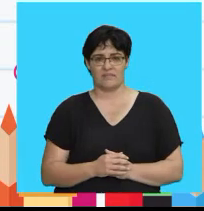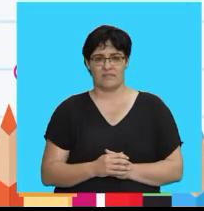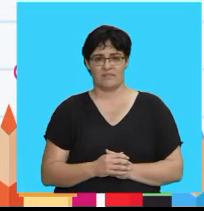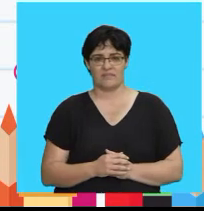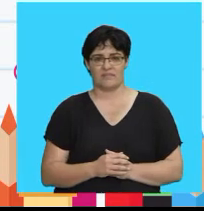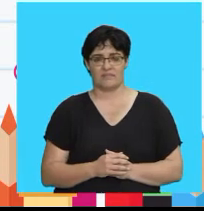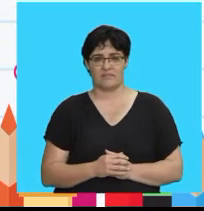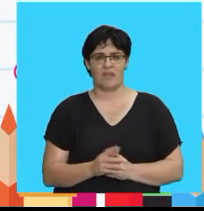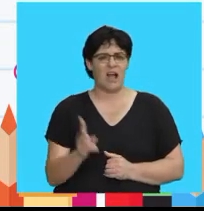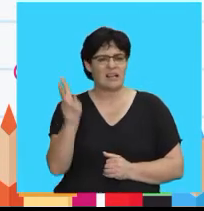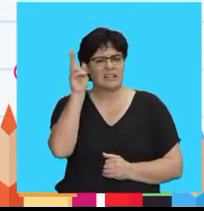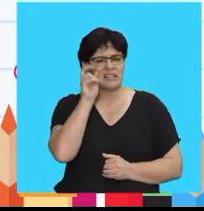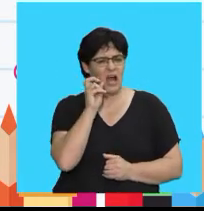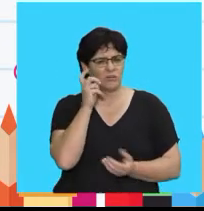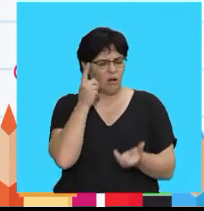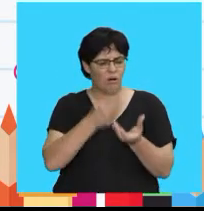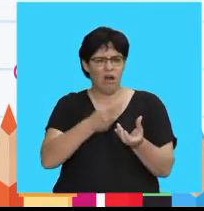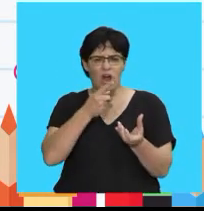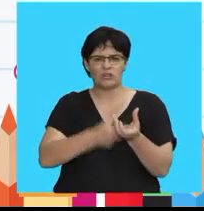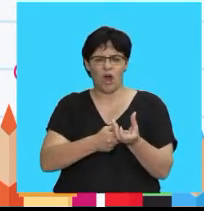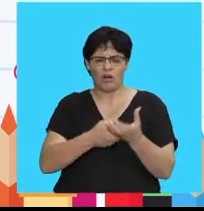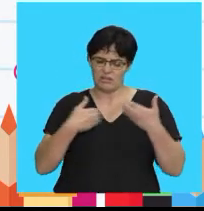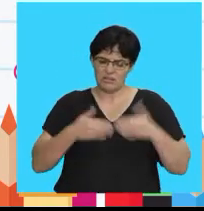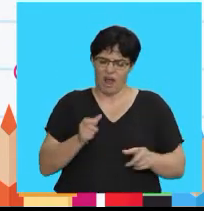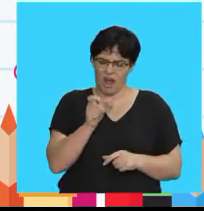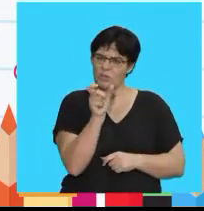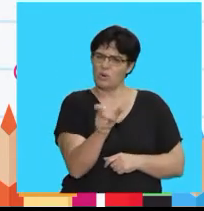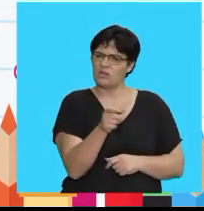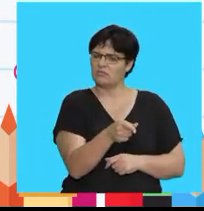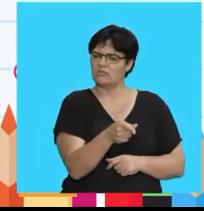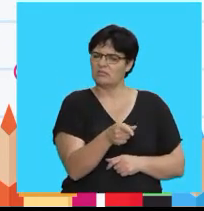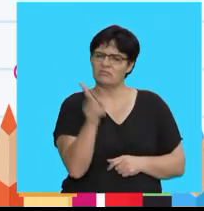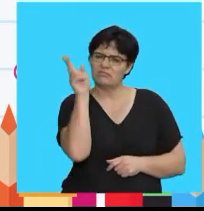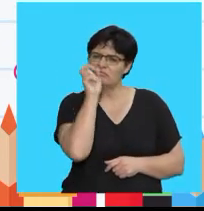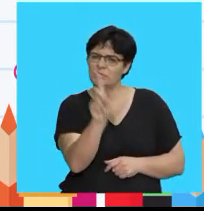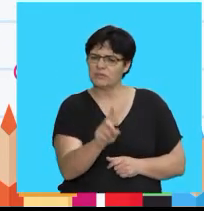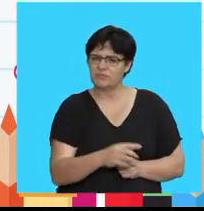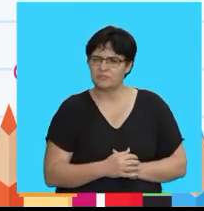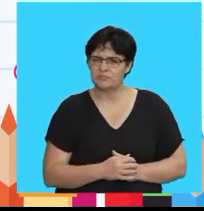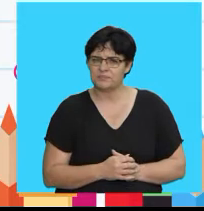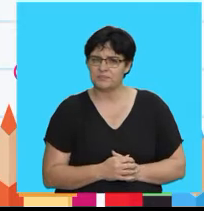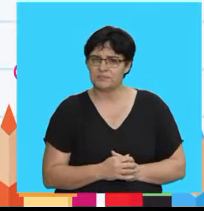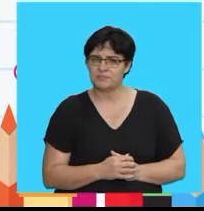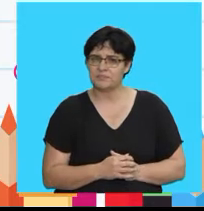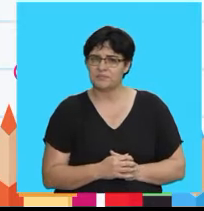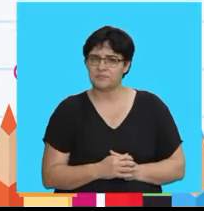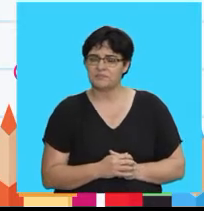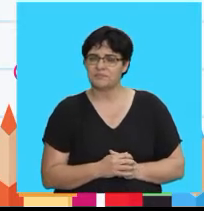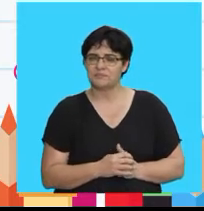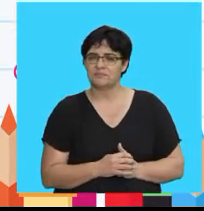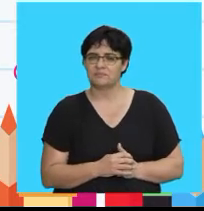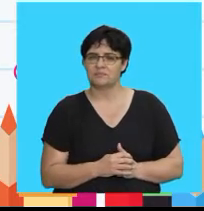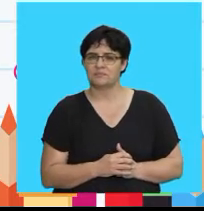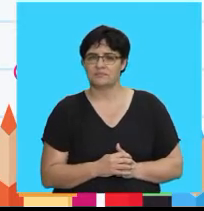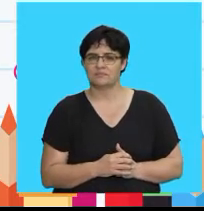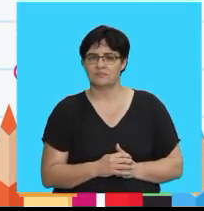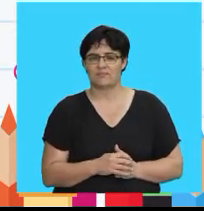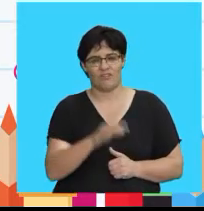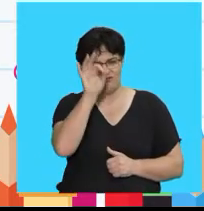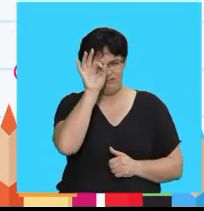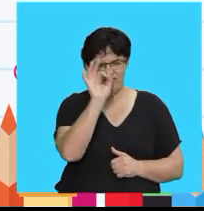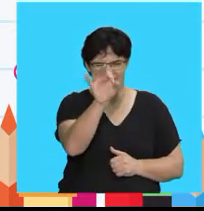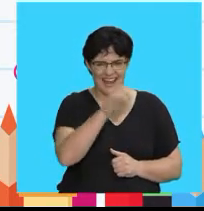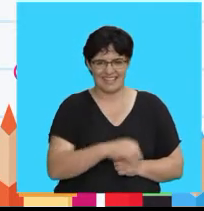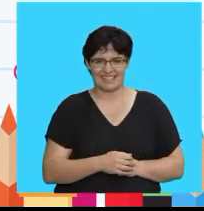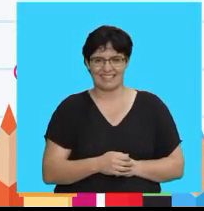Hot dog What sound do you hear At the beginning of hot dog? Ha That's right Hot